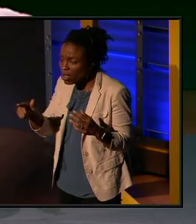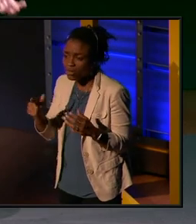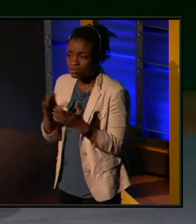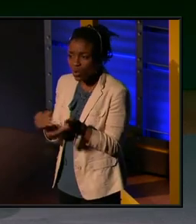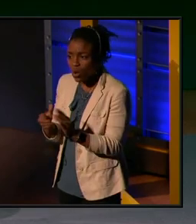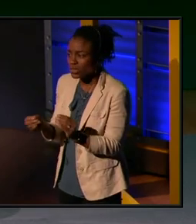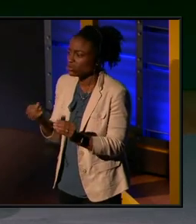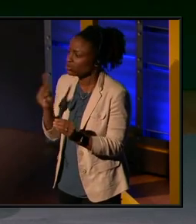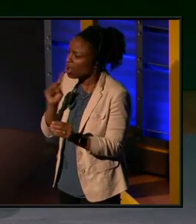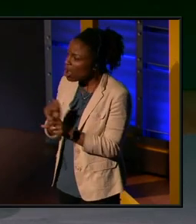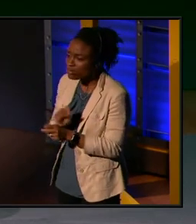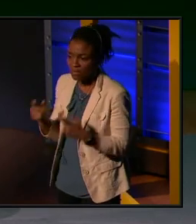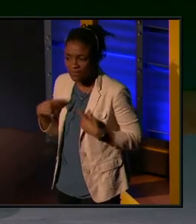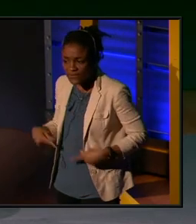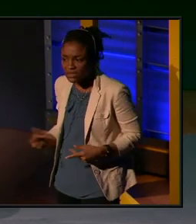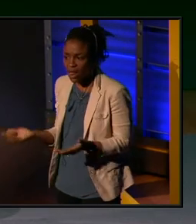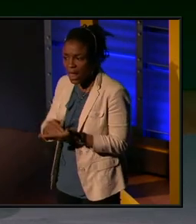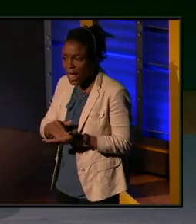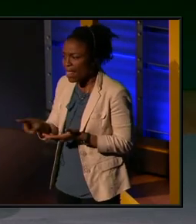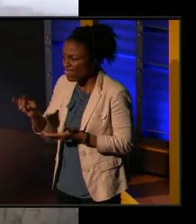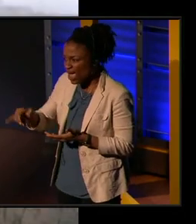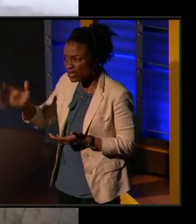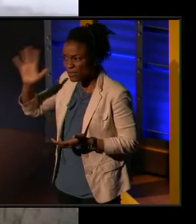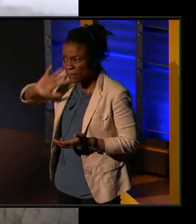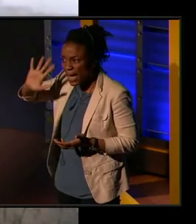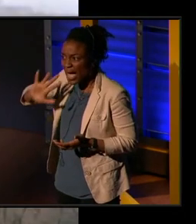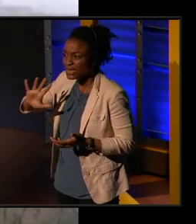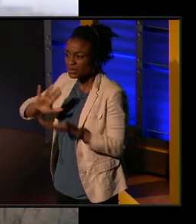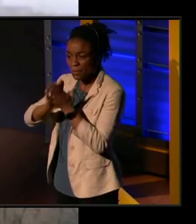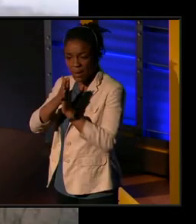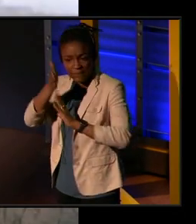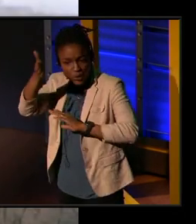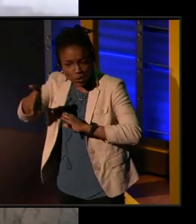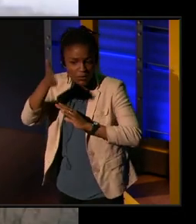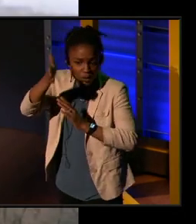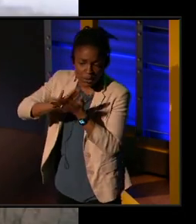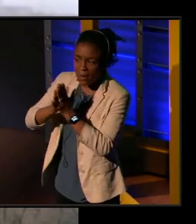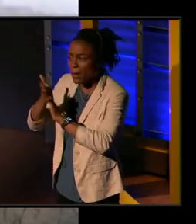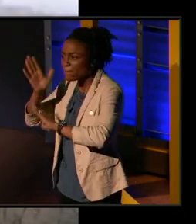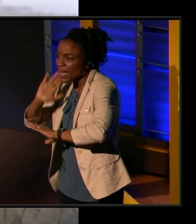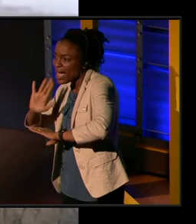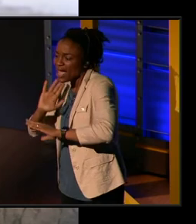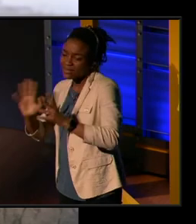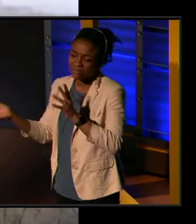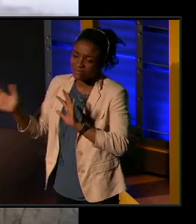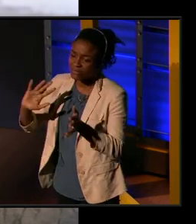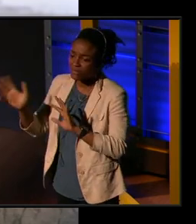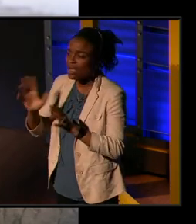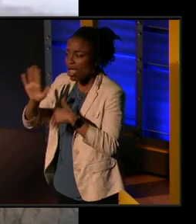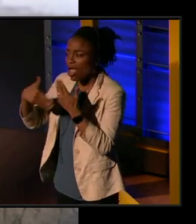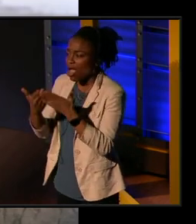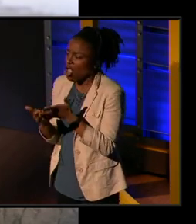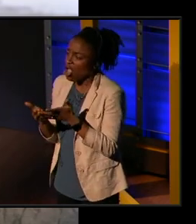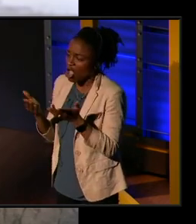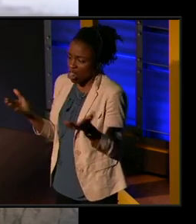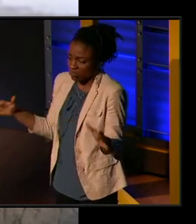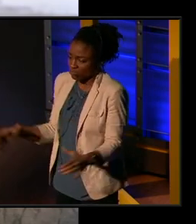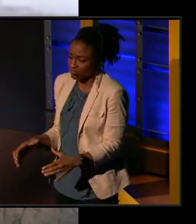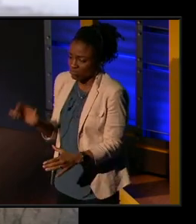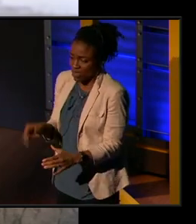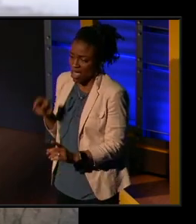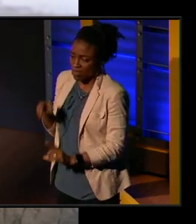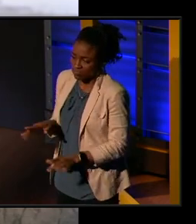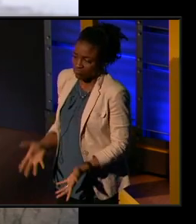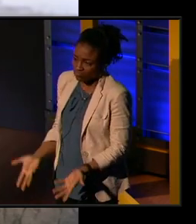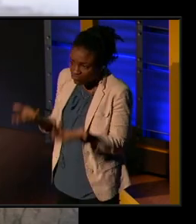past and that, the future that is the past or the past that is the future. But it's all coming back. And so something that happened is some of the